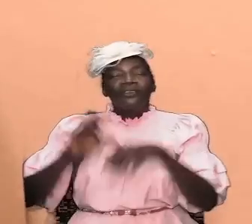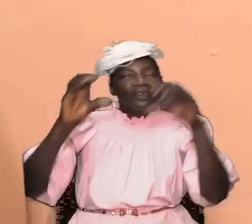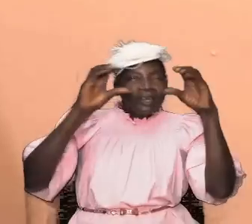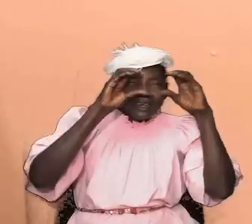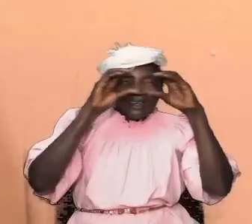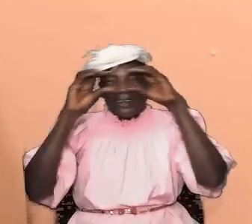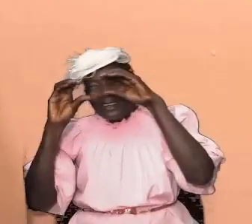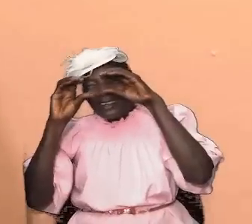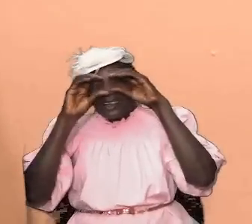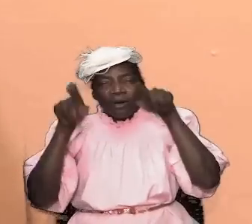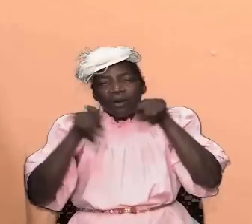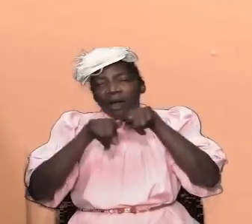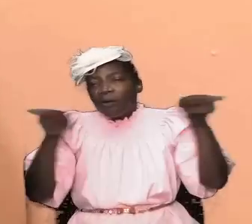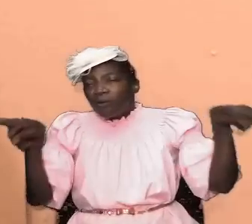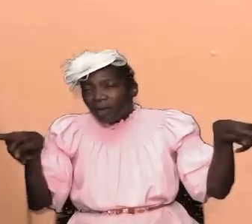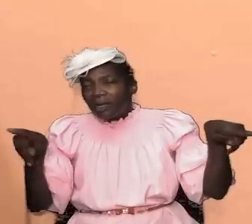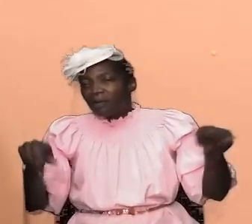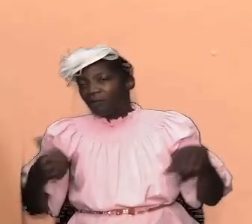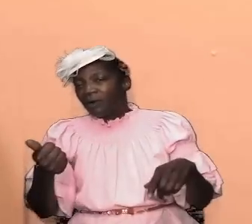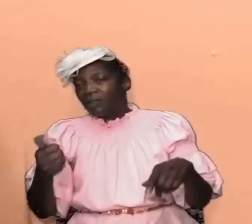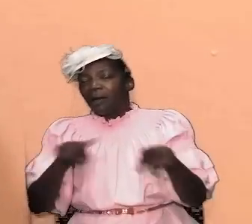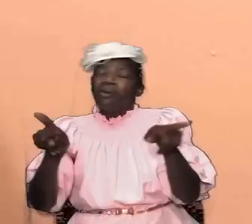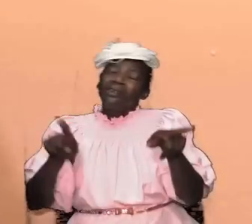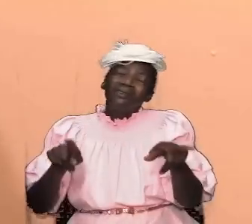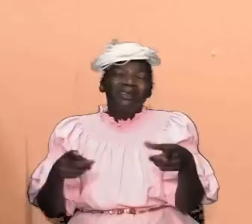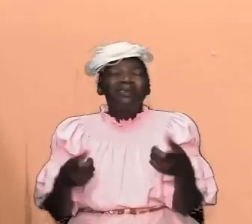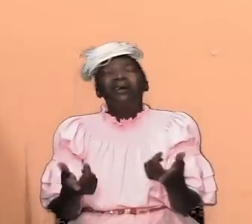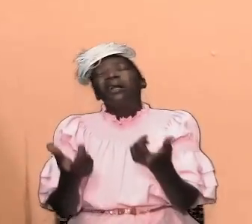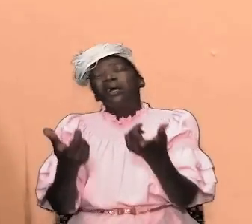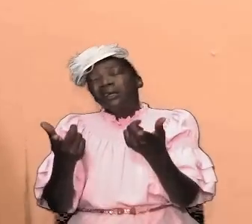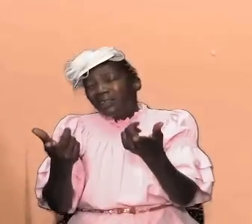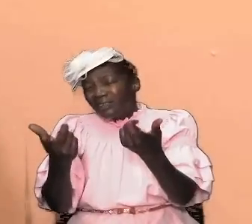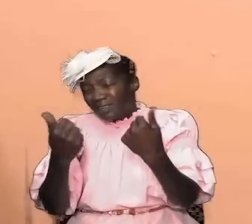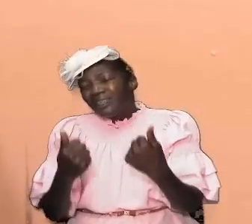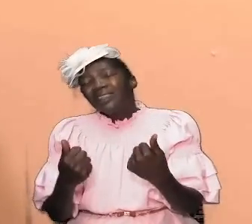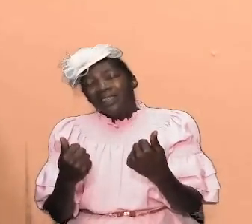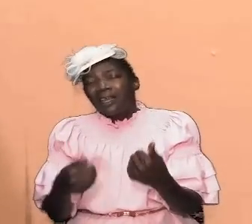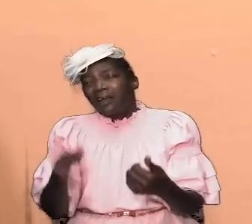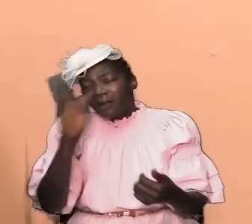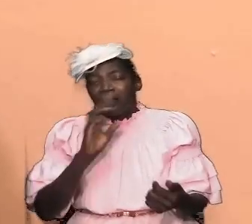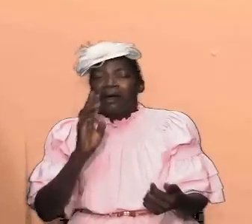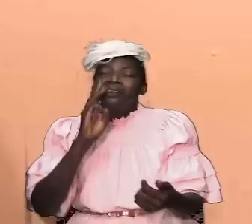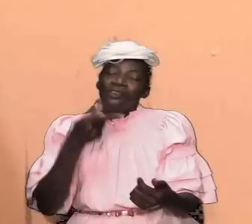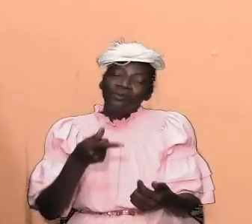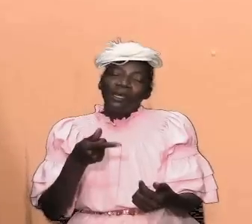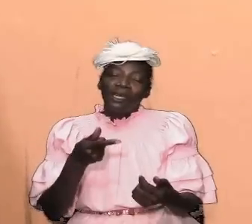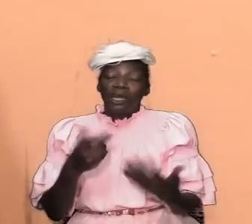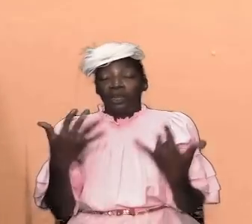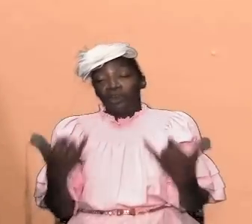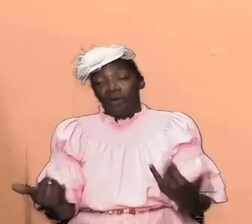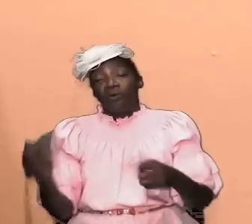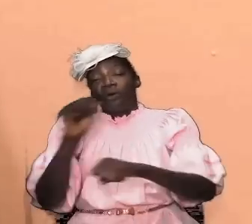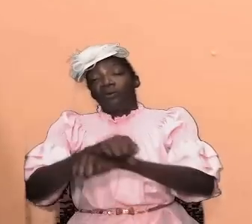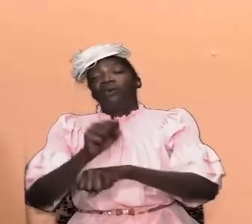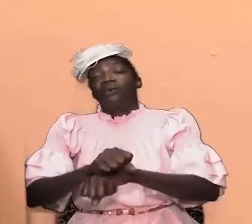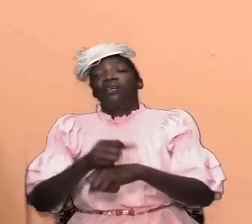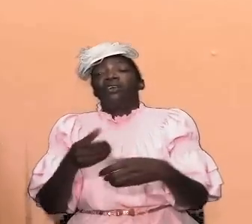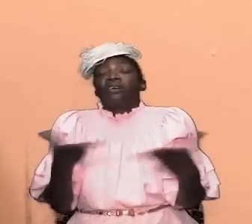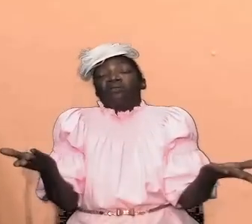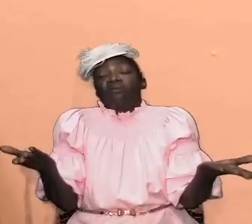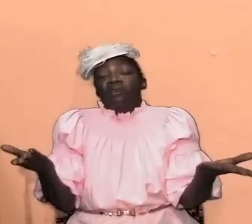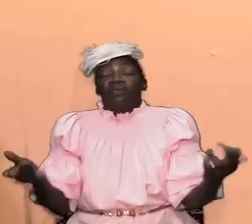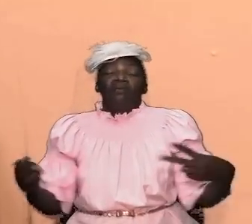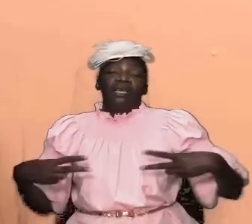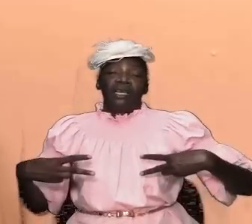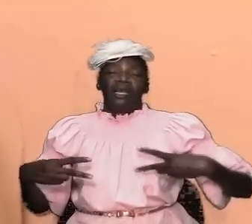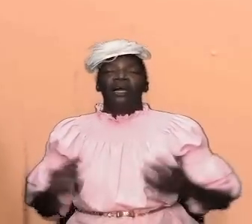from each other but we will get there God's willing but for now we will work with what we have and